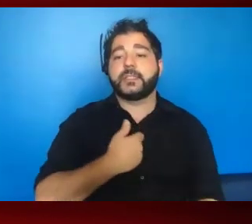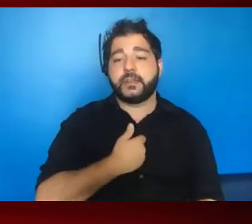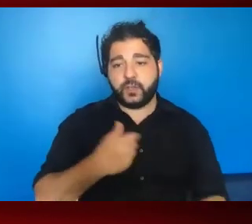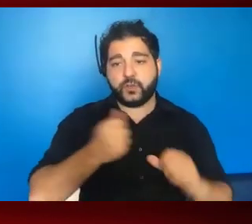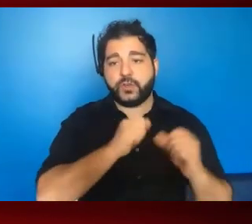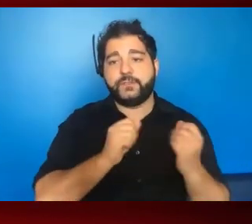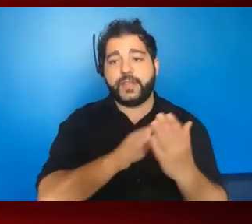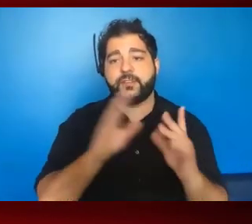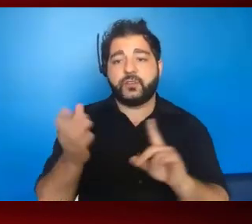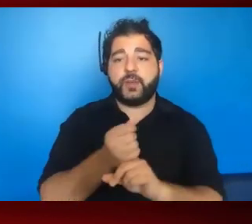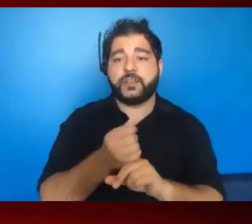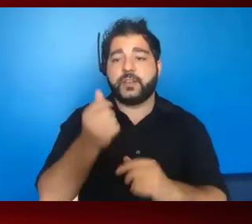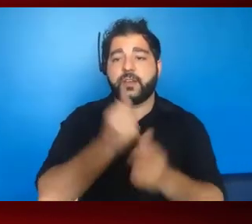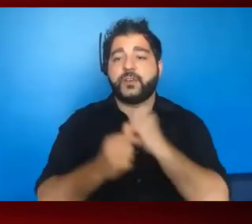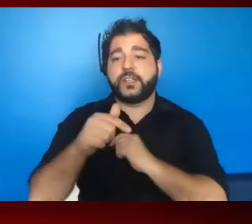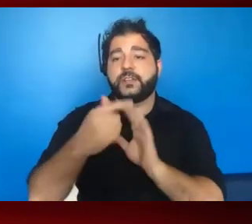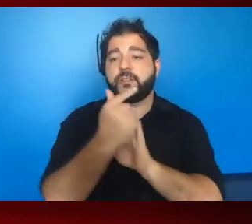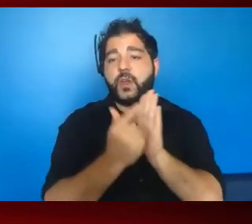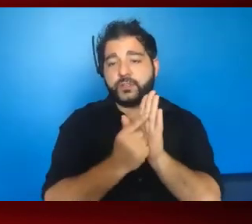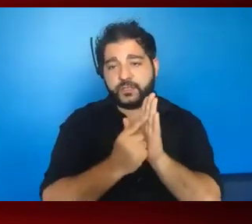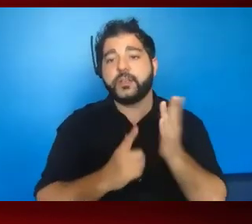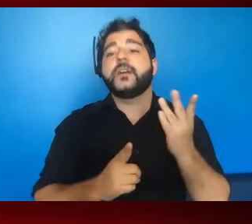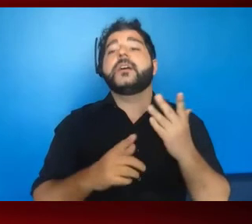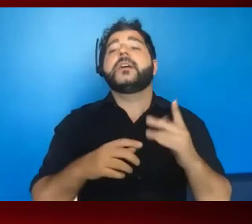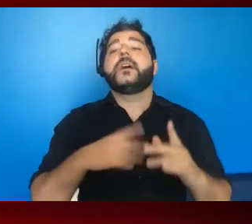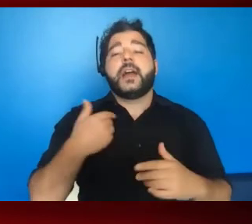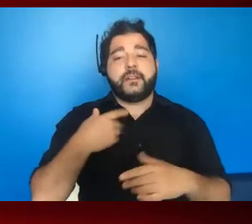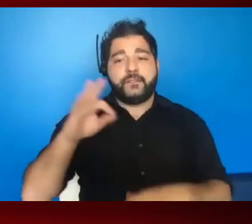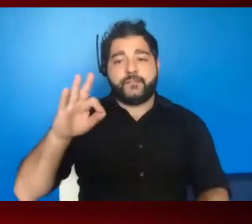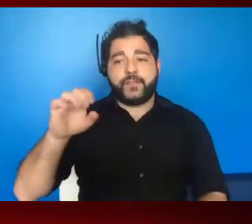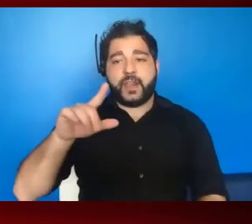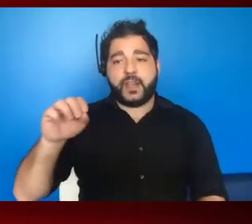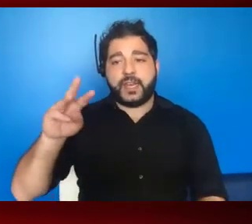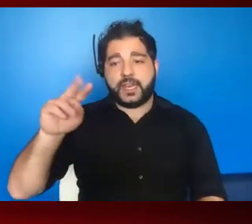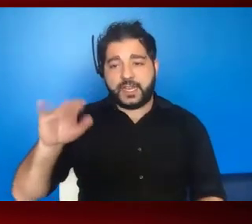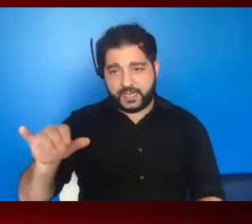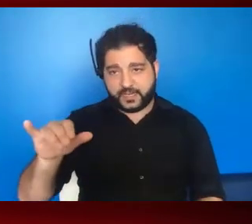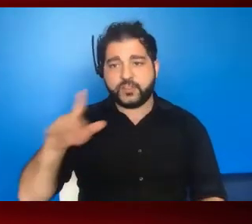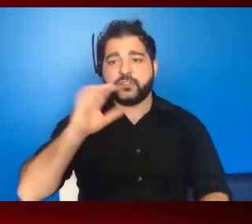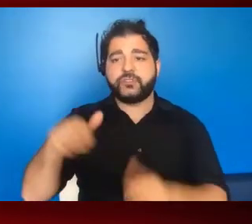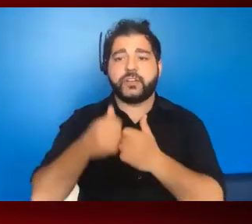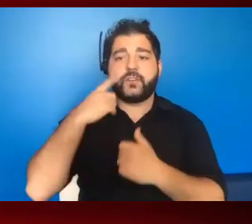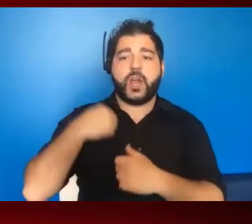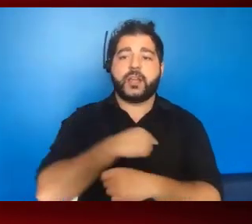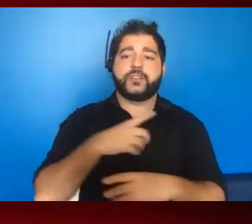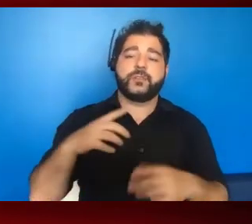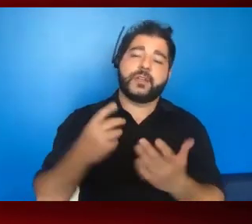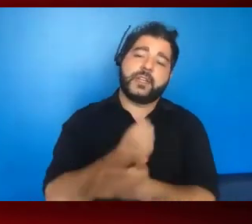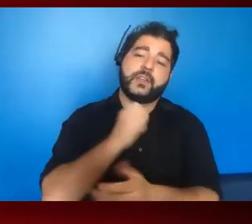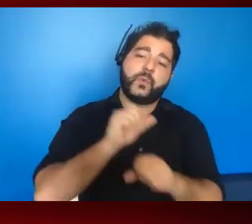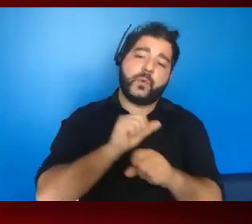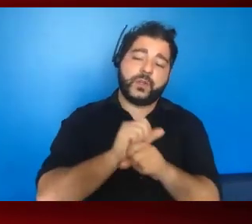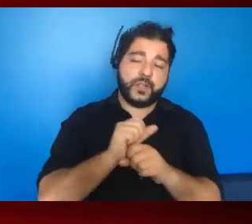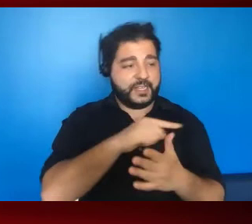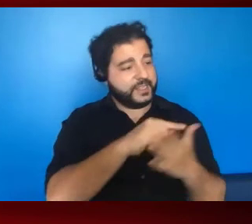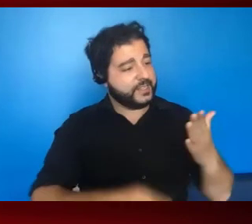face arrest under these laws. Charges result in felonies, which make it extremely challenging to get work and housing. These laws